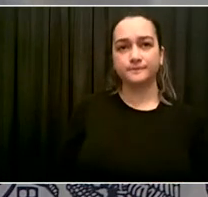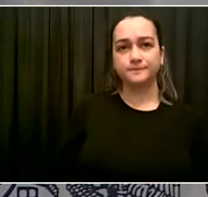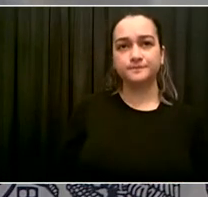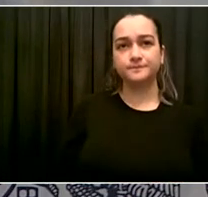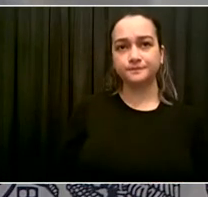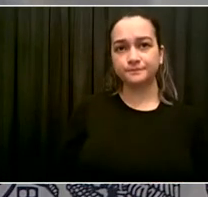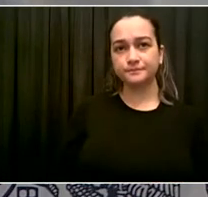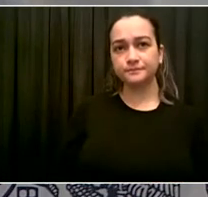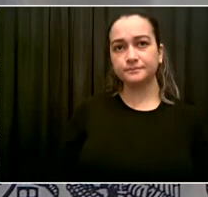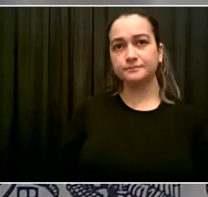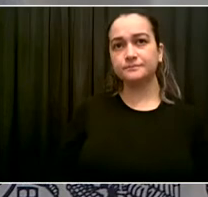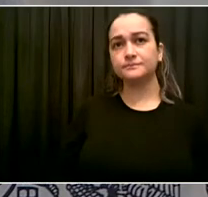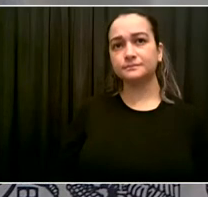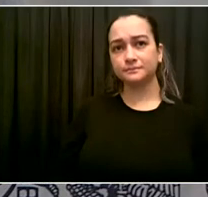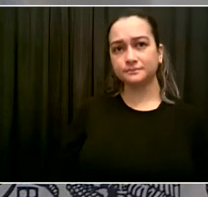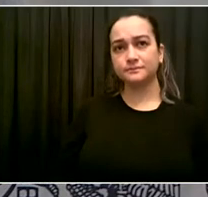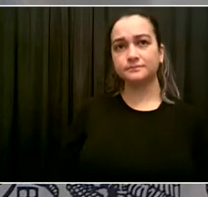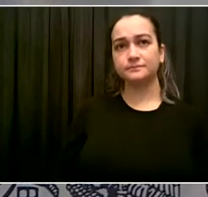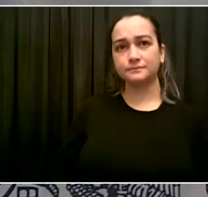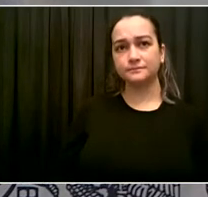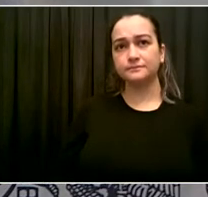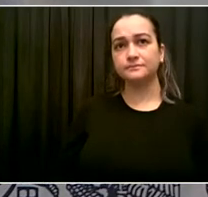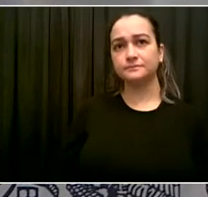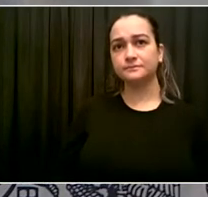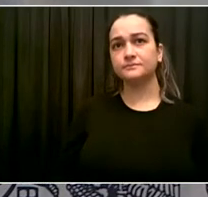things we saw happening over the years.